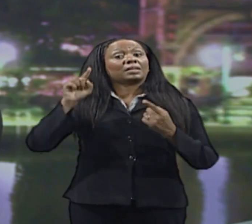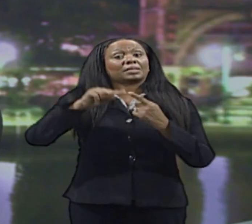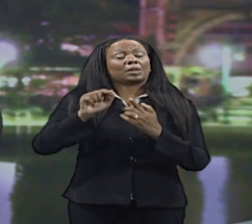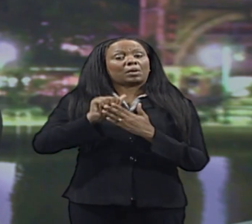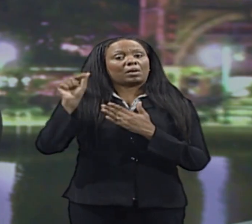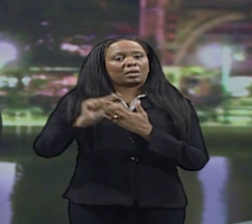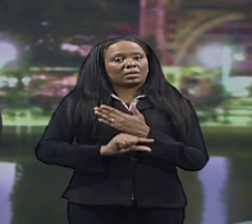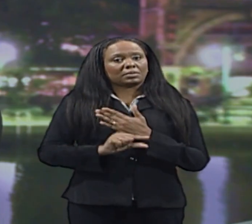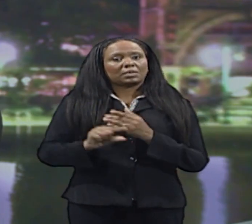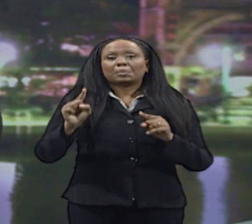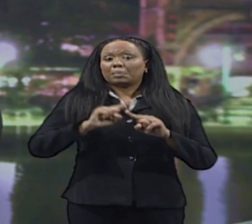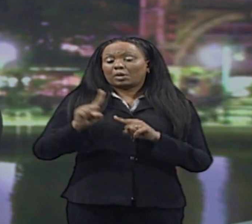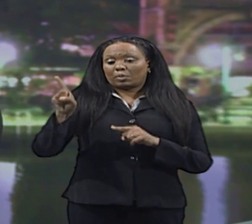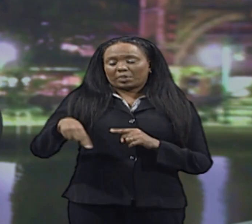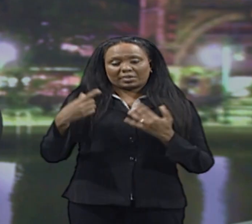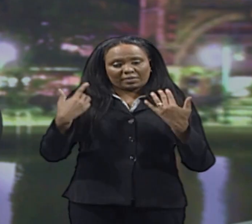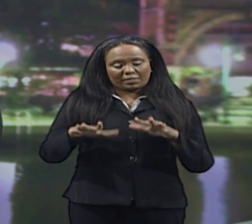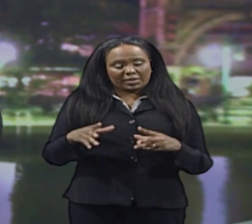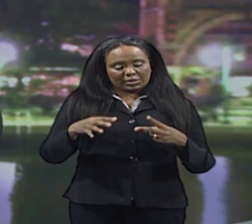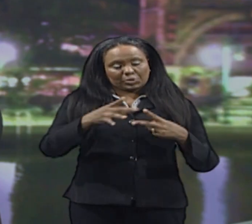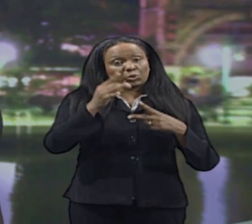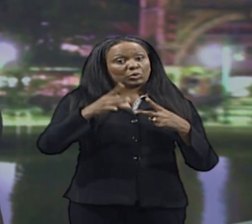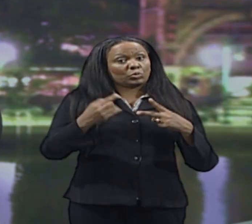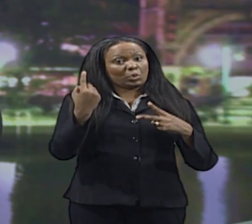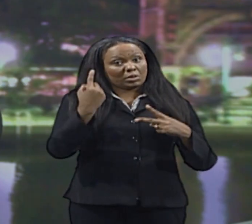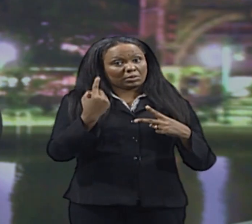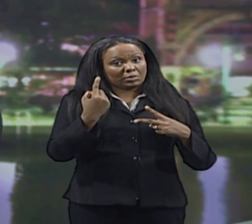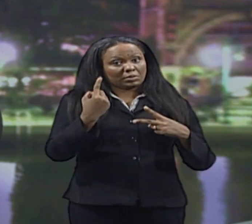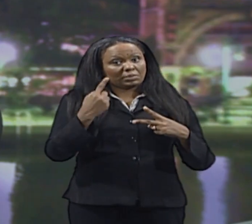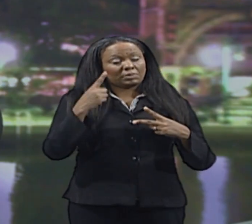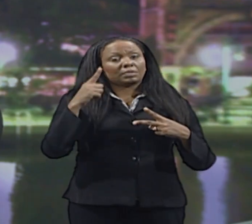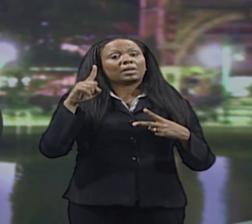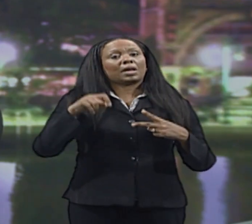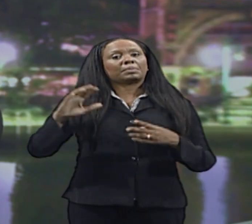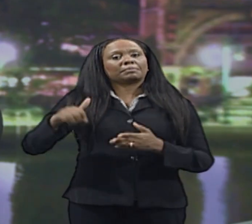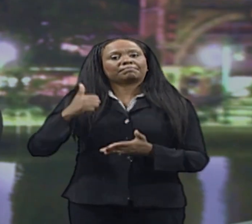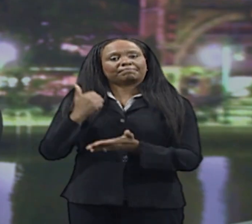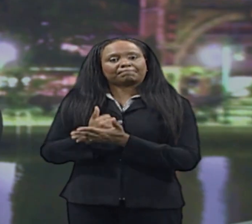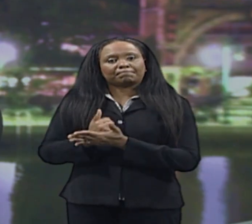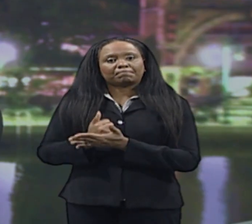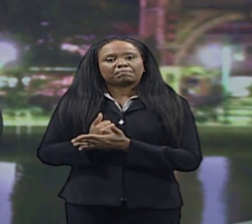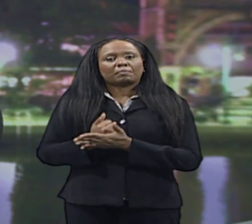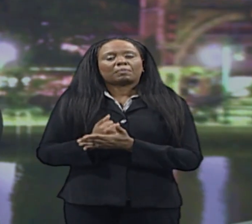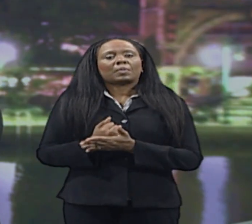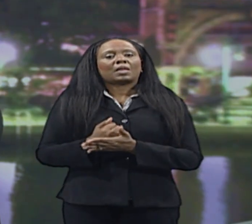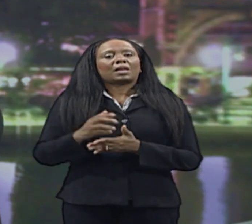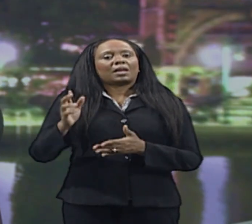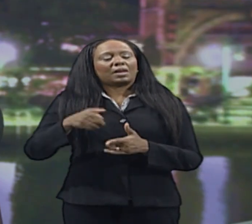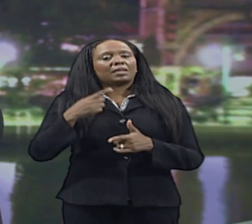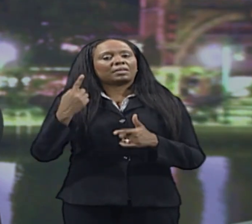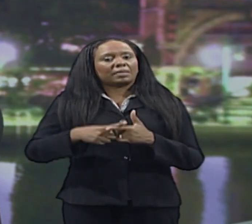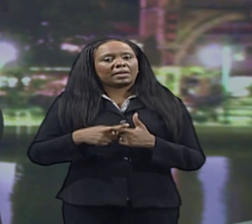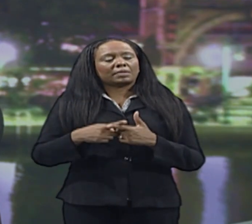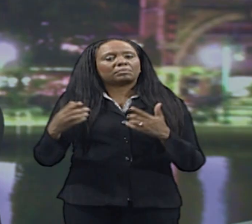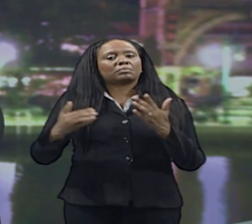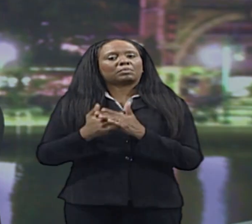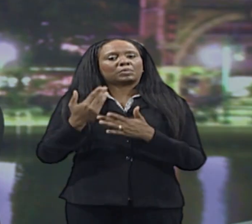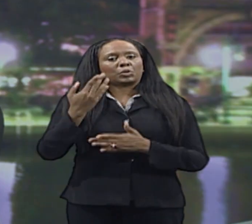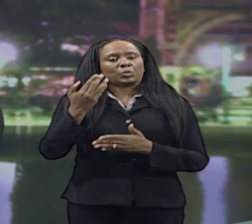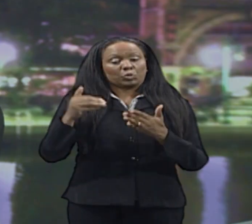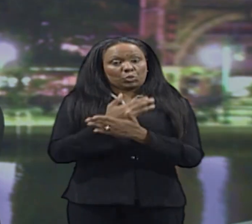still has to be confirmed by the bishops of the province. After that comes consecration and enthronement of the new bishop.